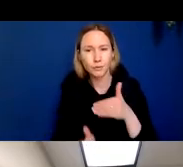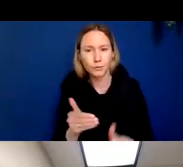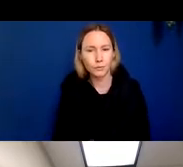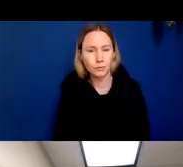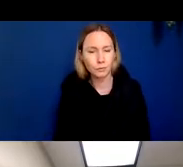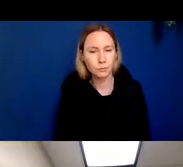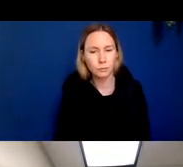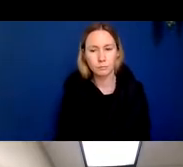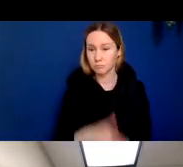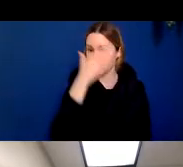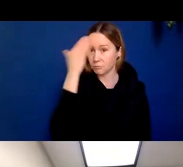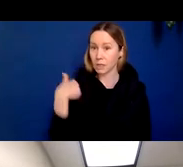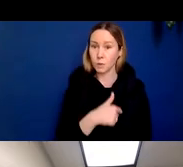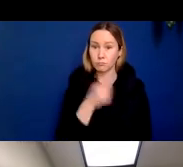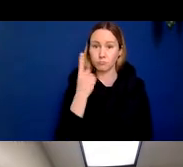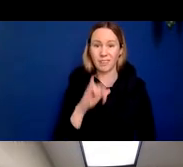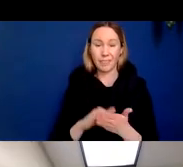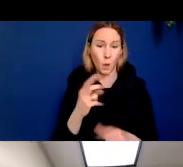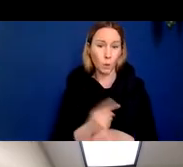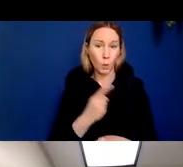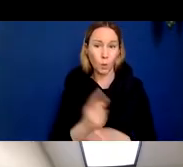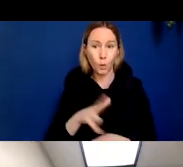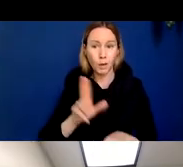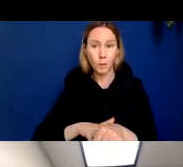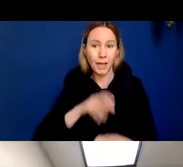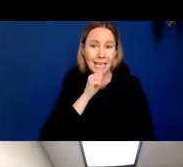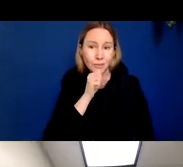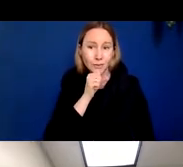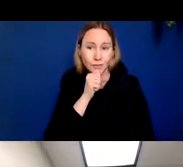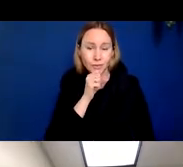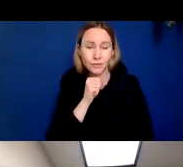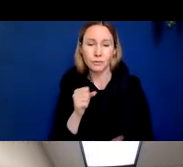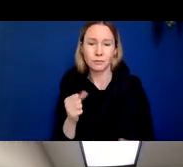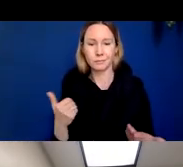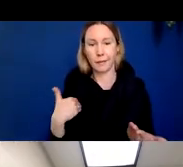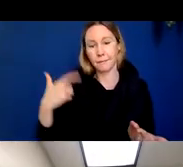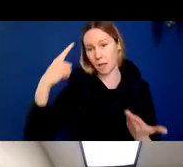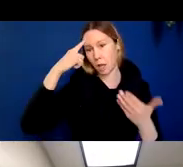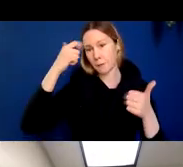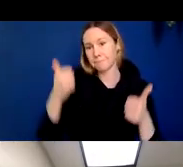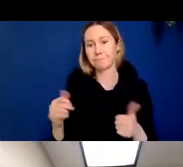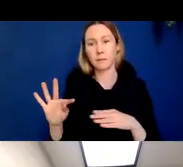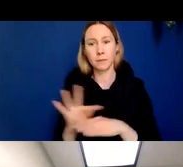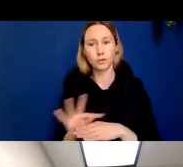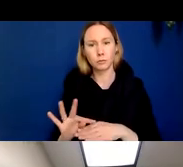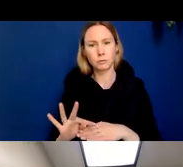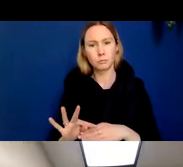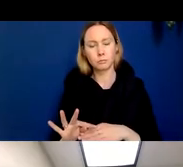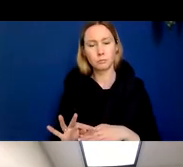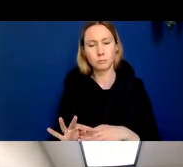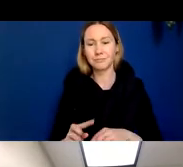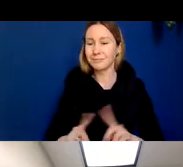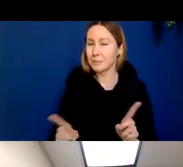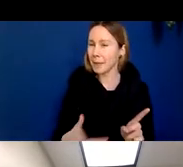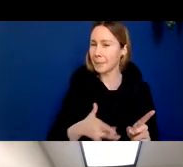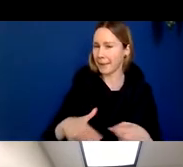because we understand that with normal aging, there is a loss of cognitive functions as well, but they tend